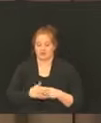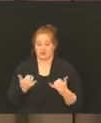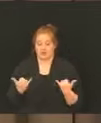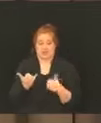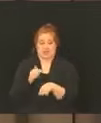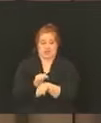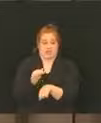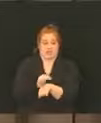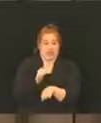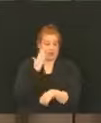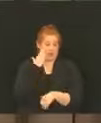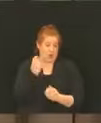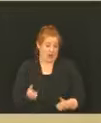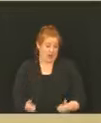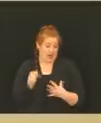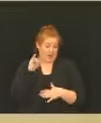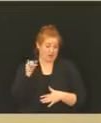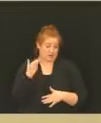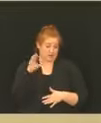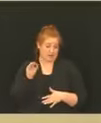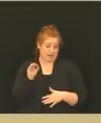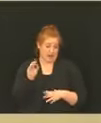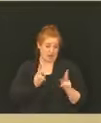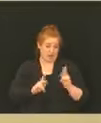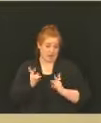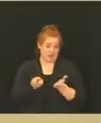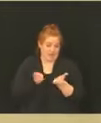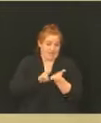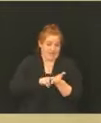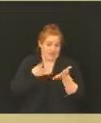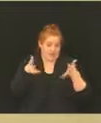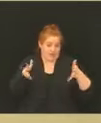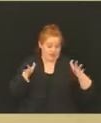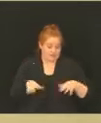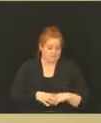people in Johnson County has signed up on the survey?